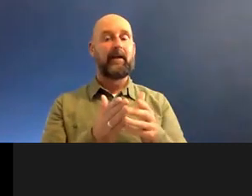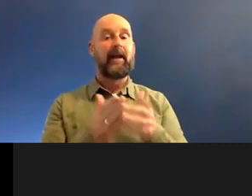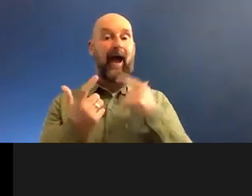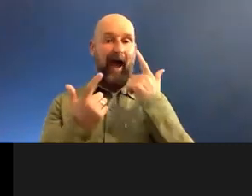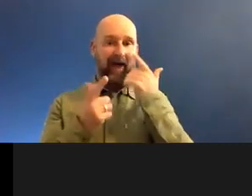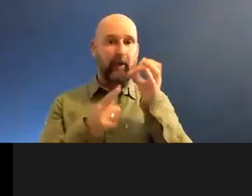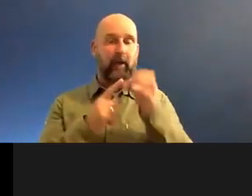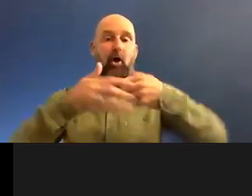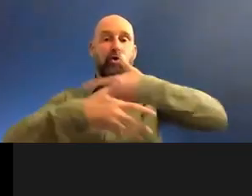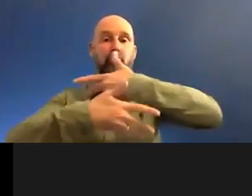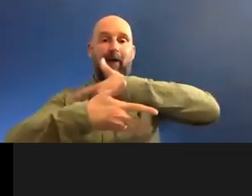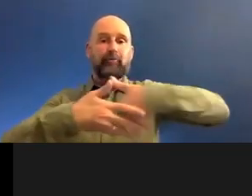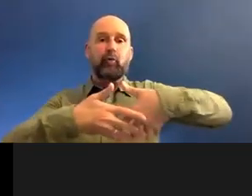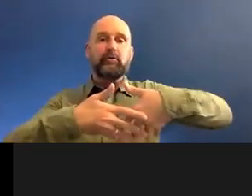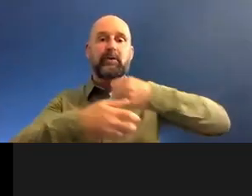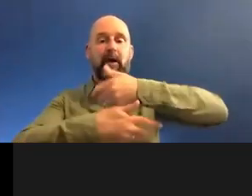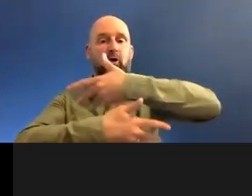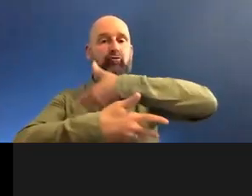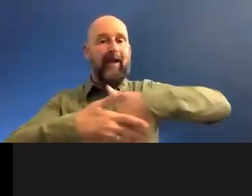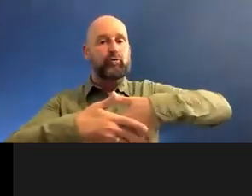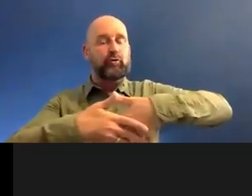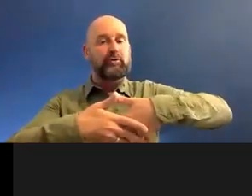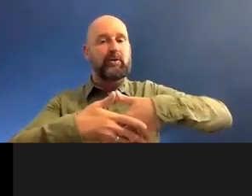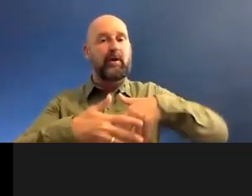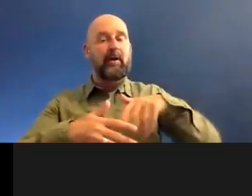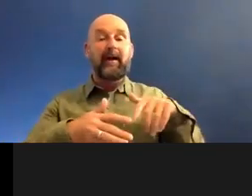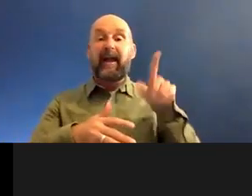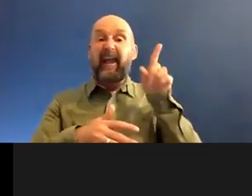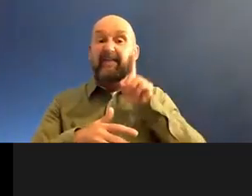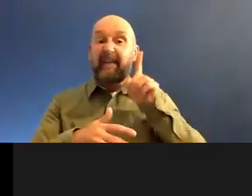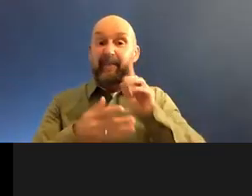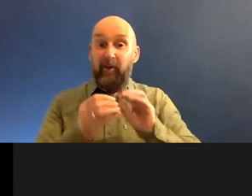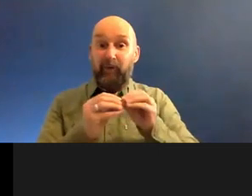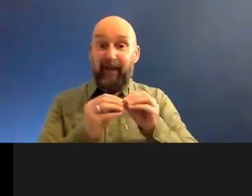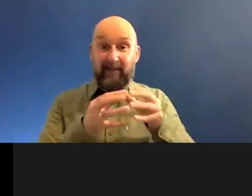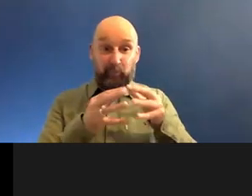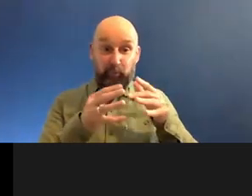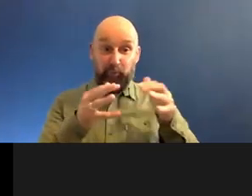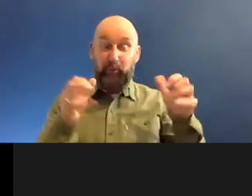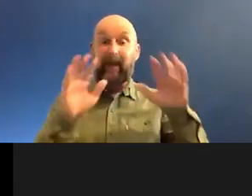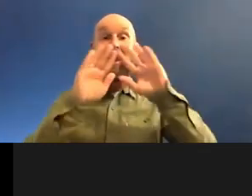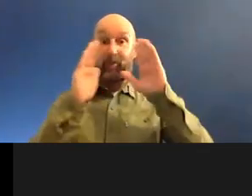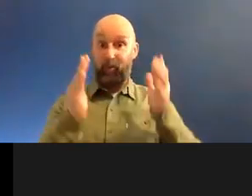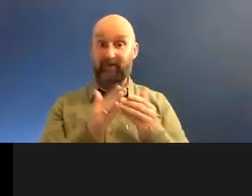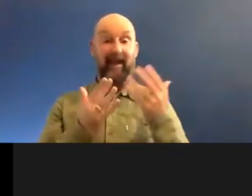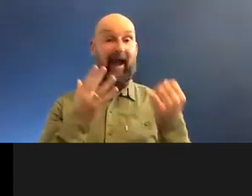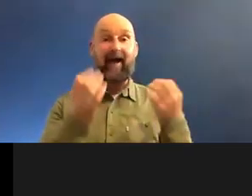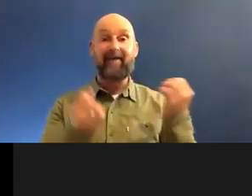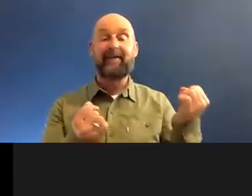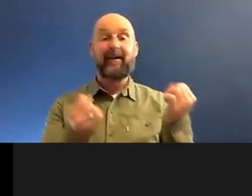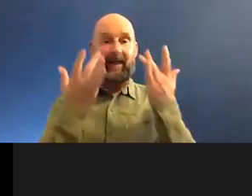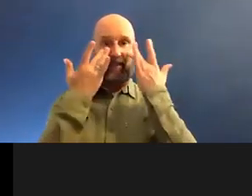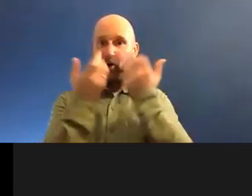at the grassroots level, you'll see this tidal wave of female creatives out in the world. Uh, maybe they haven't exposed